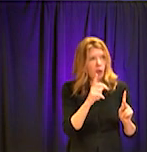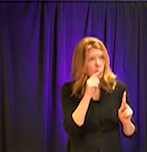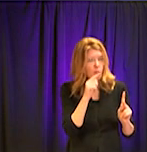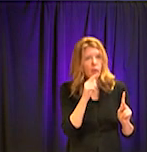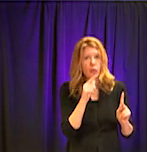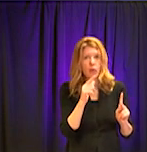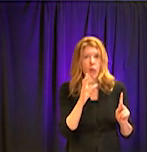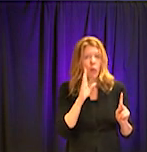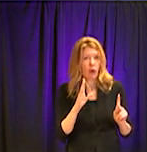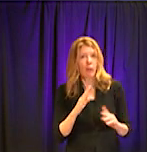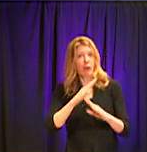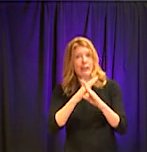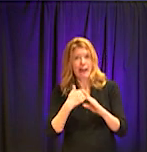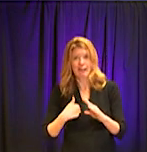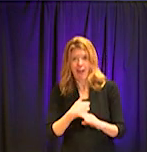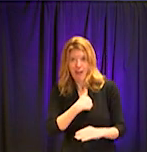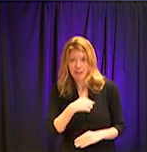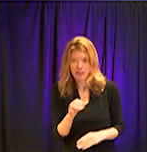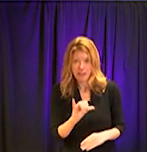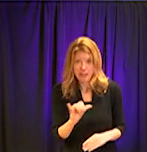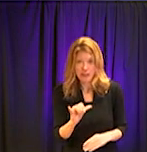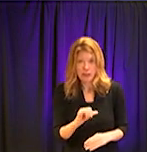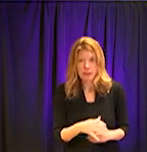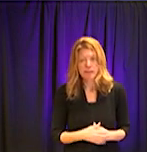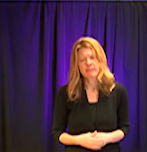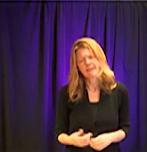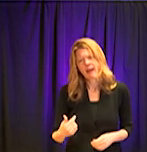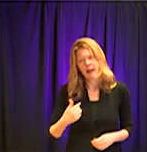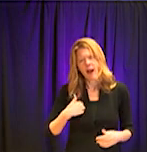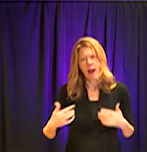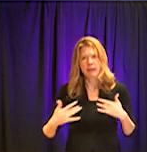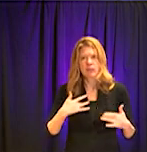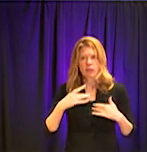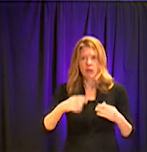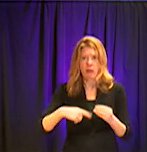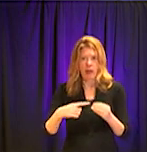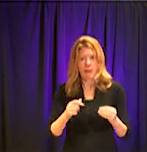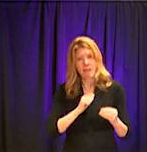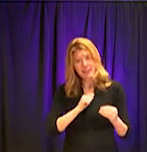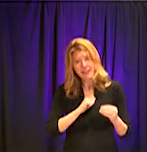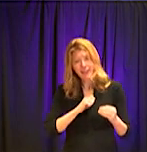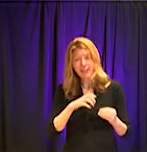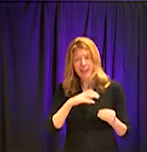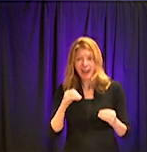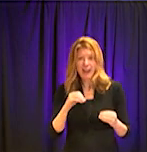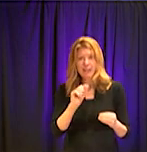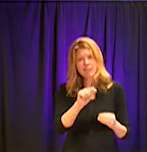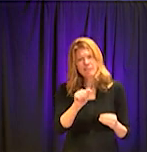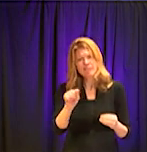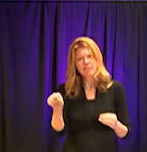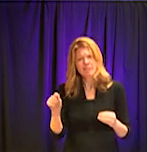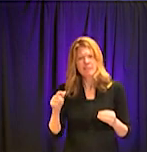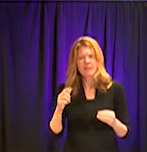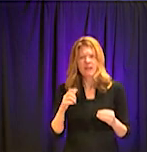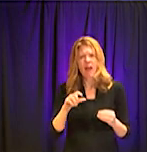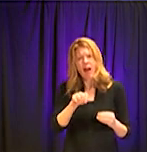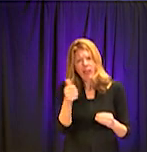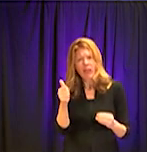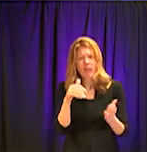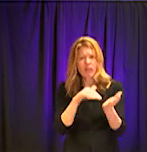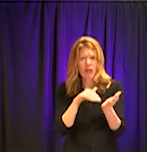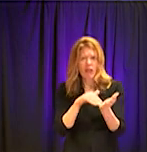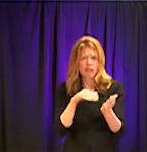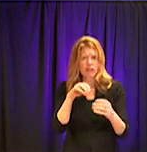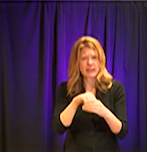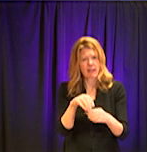very concerned about that. Not just for, um, me and my colleagues here in, in DeKalb County and Metro Atlanta, but really all over the country. You're right. these,